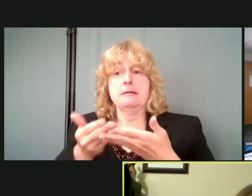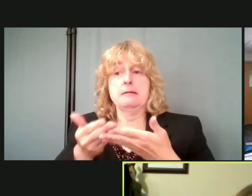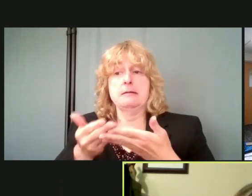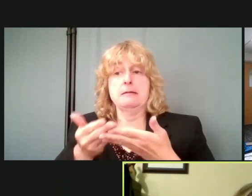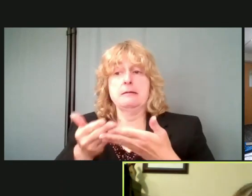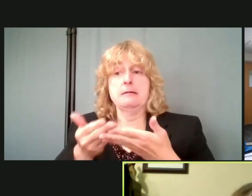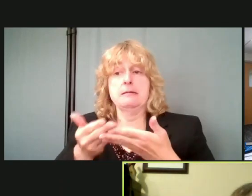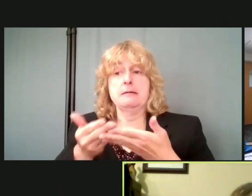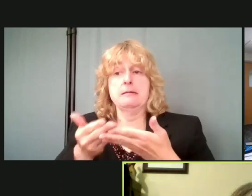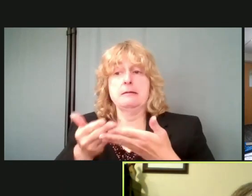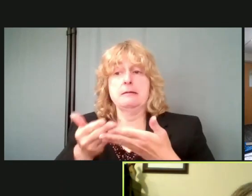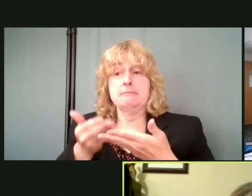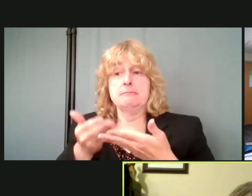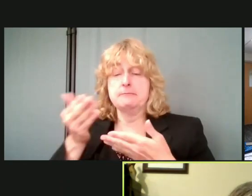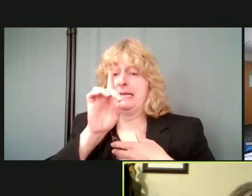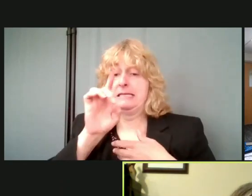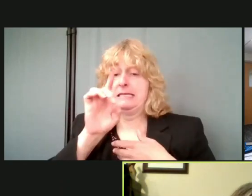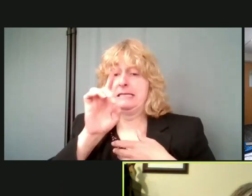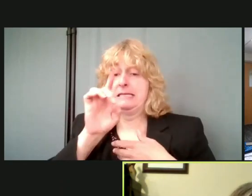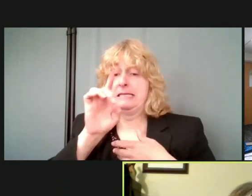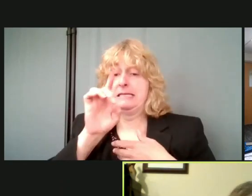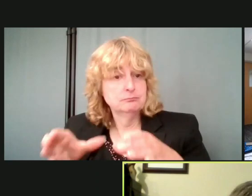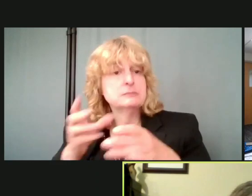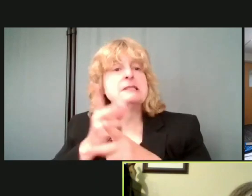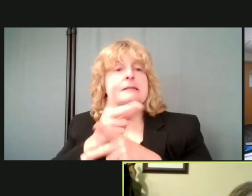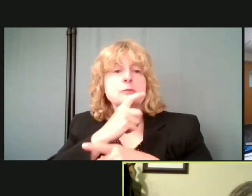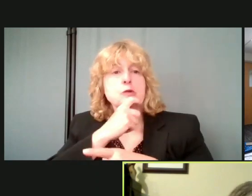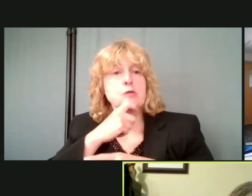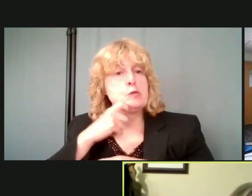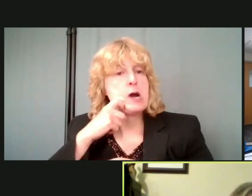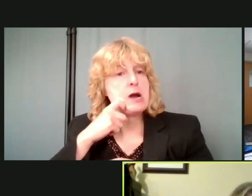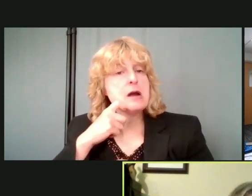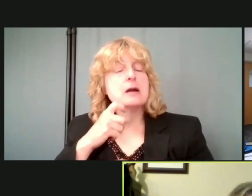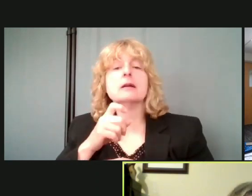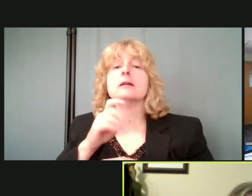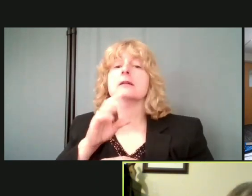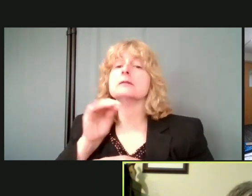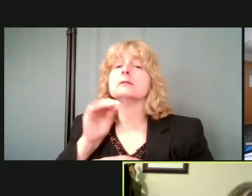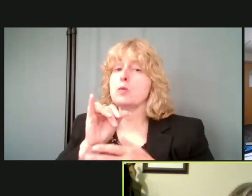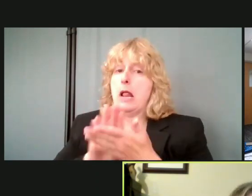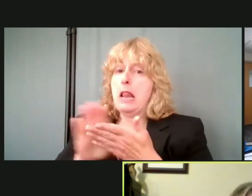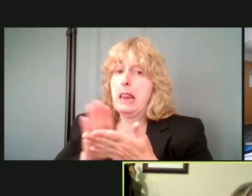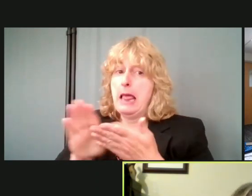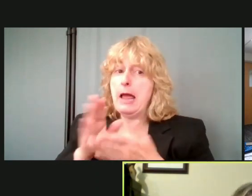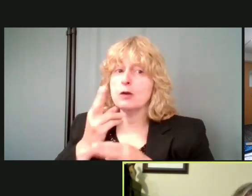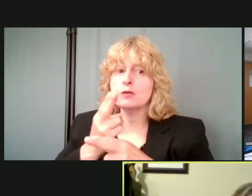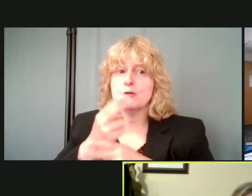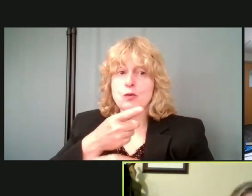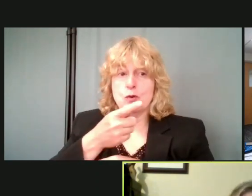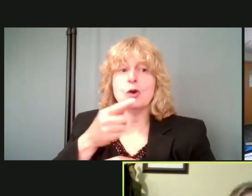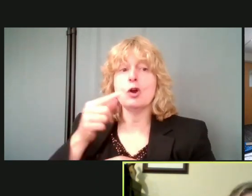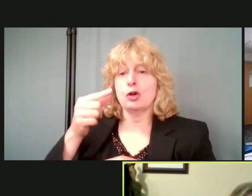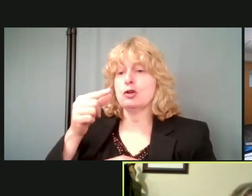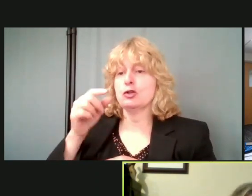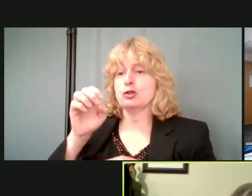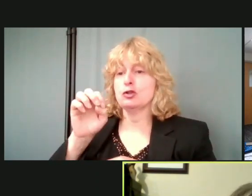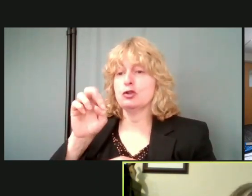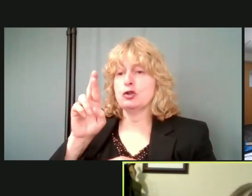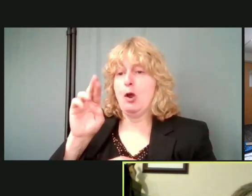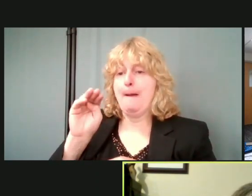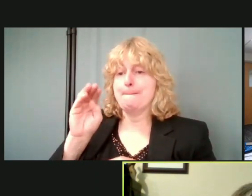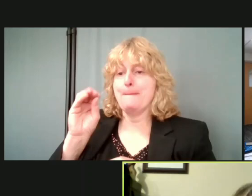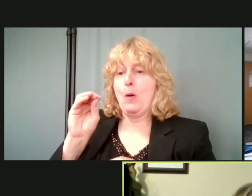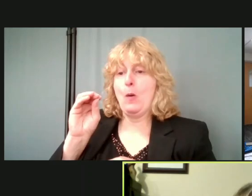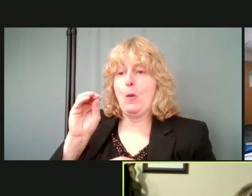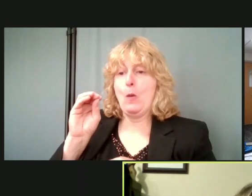disinfectant. And I did not know that there was something called germ of bleach. So that is new. Um, but, but